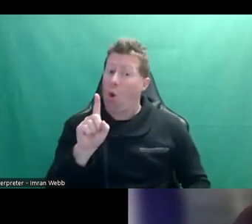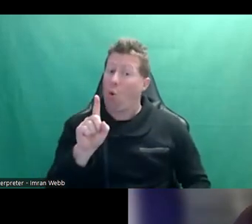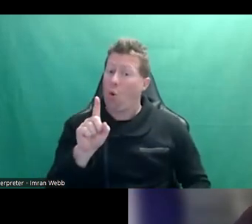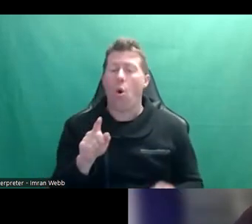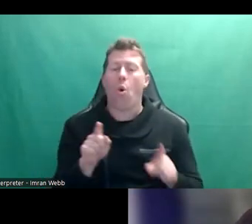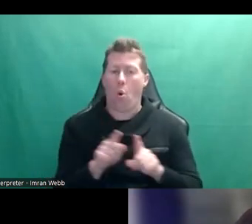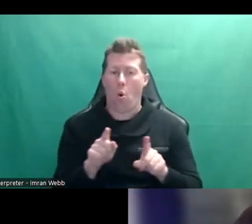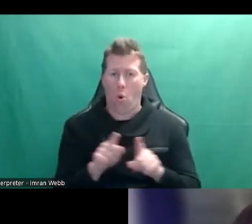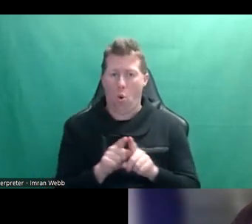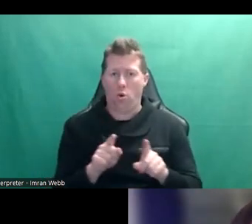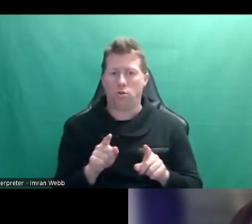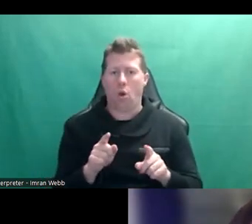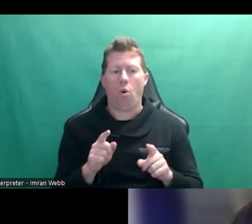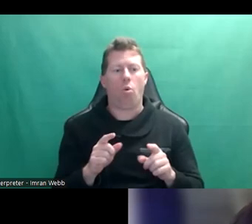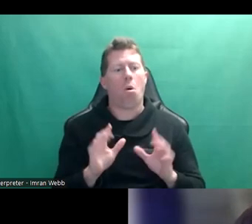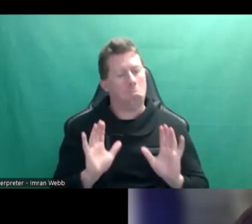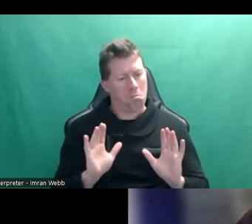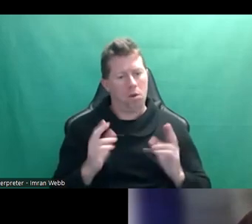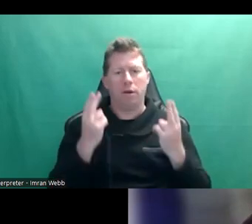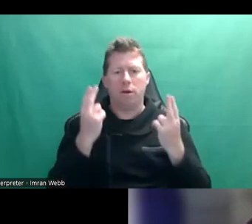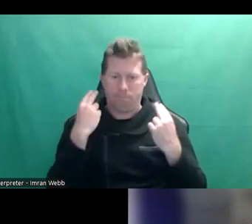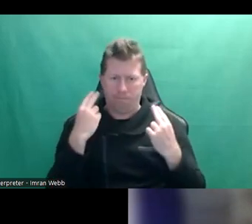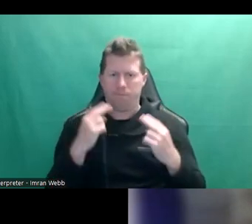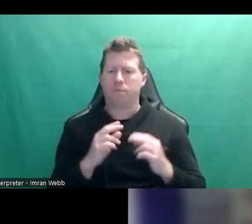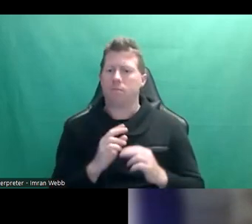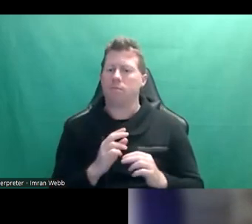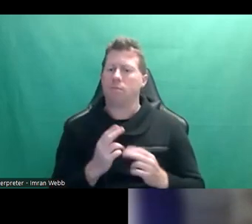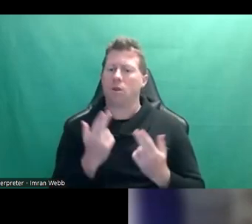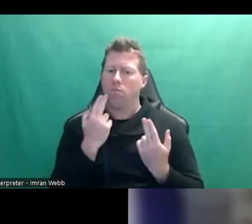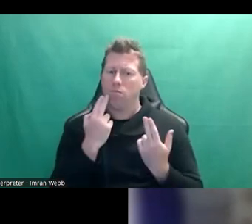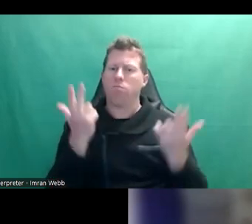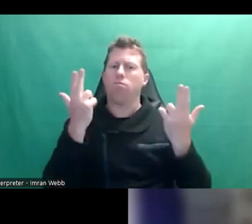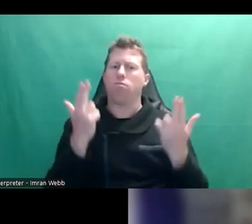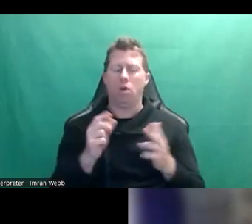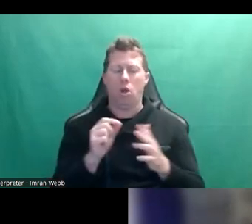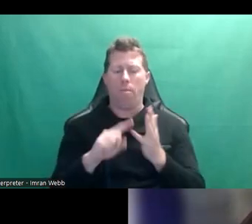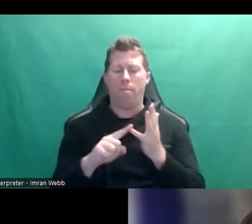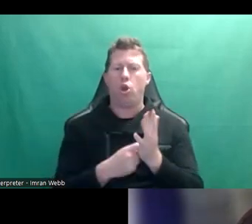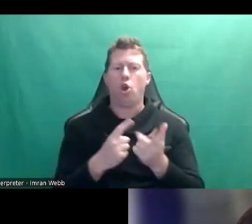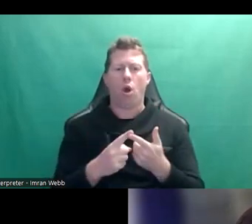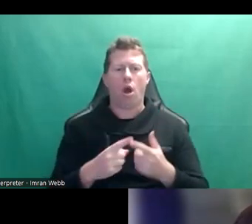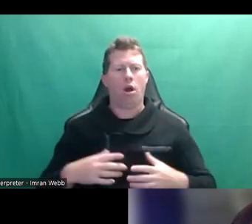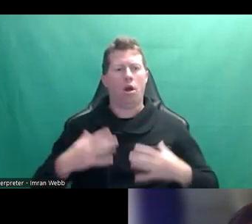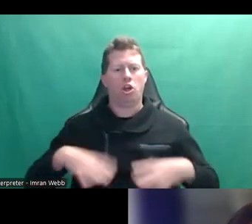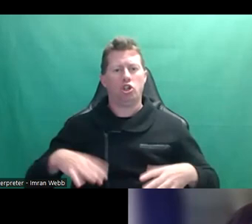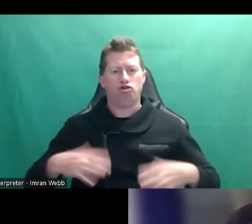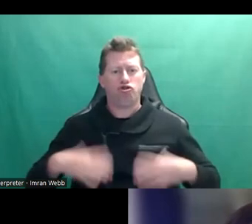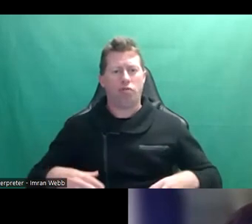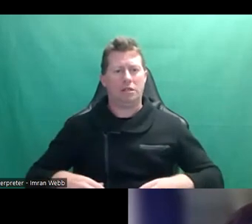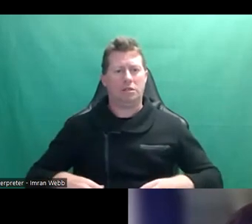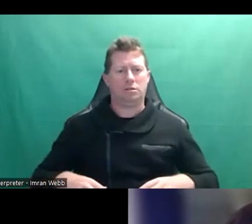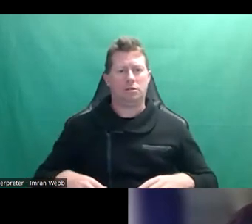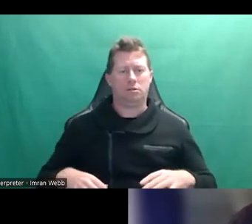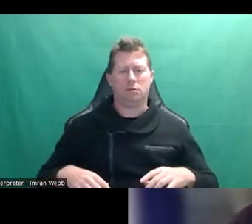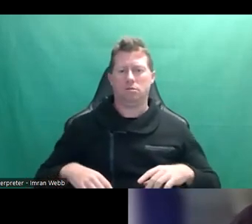be very demure and pure and, um, you know, not dress, not dress inappropriately and all